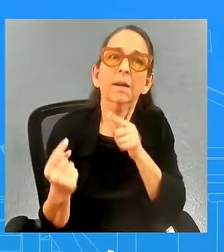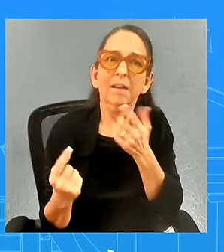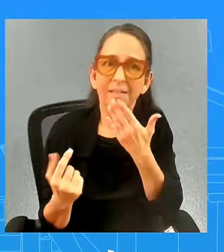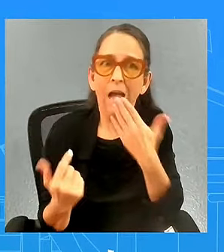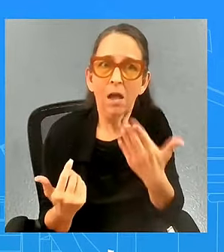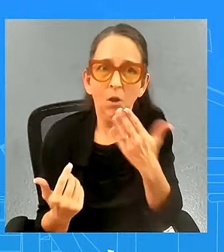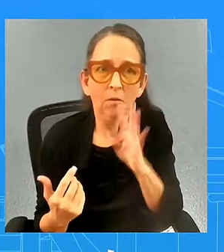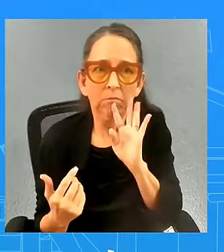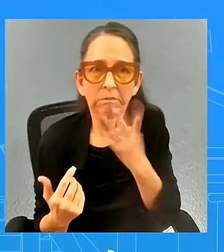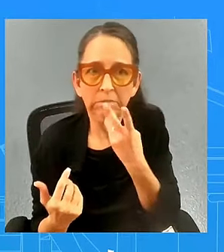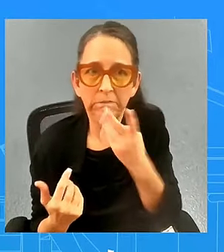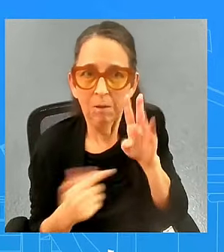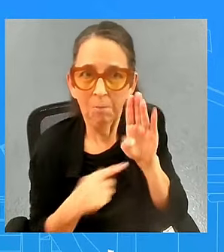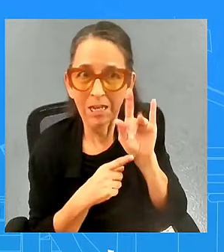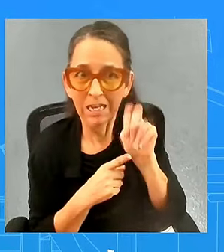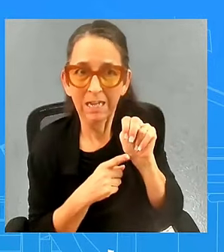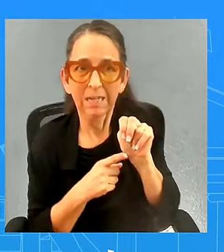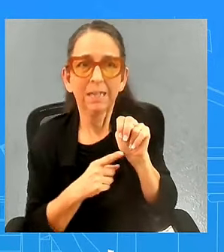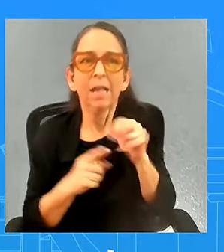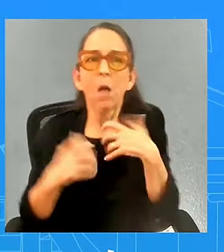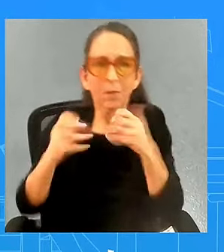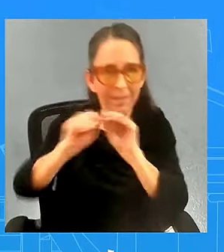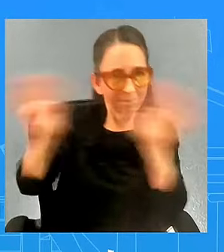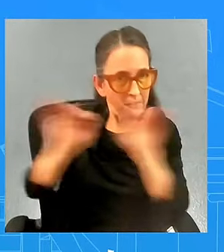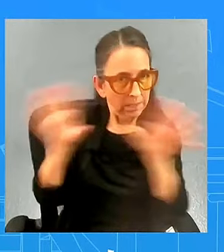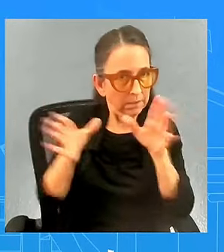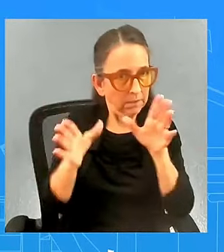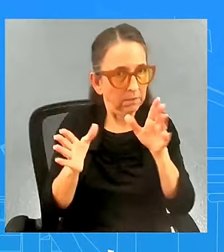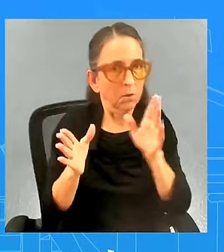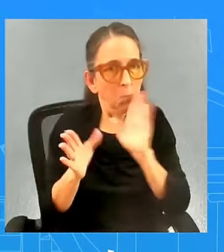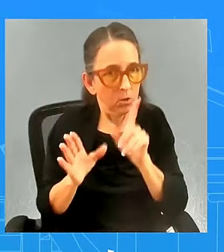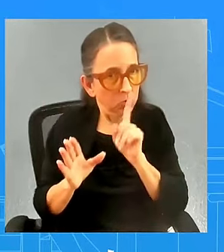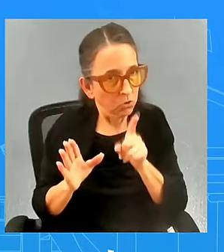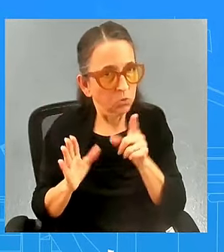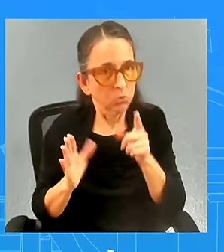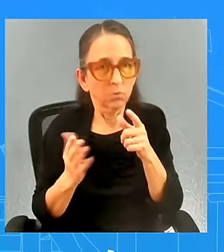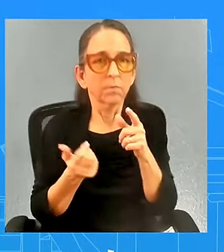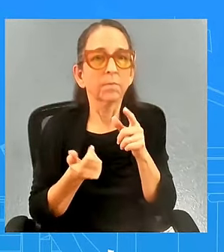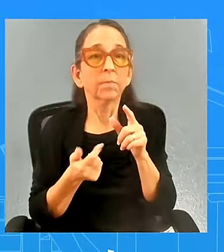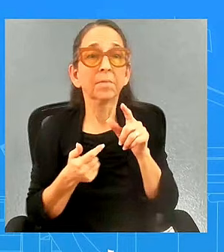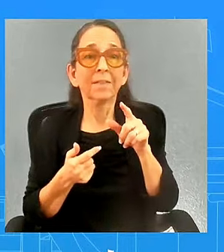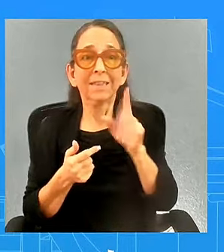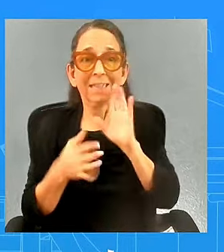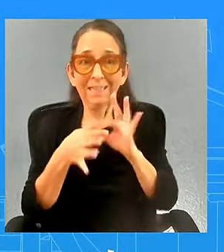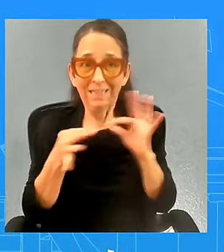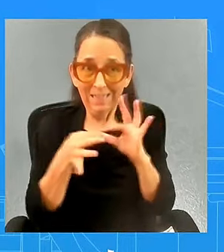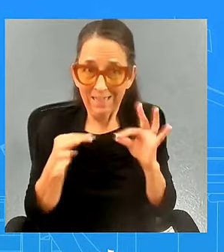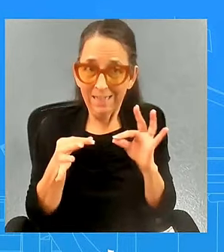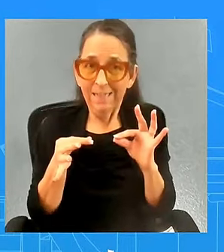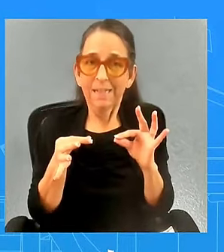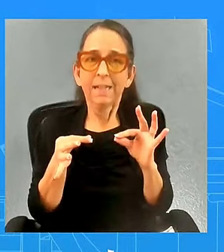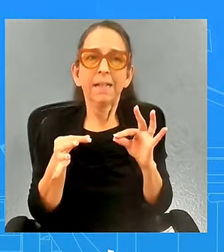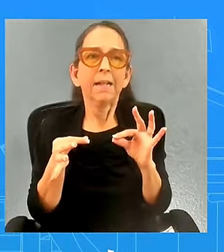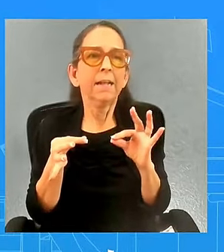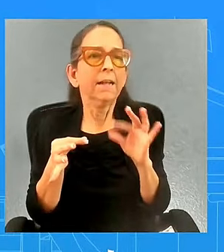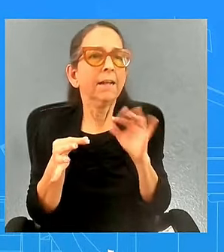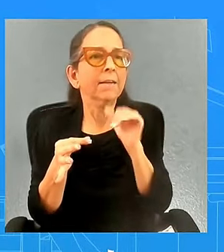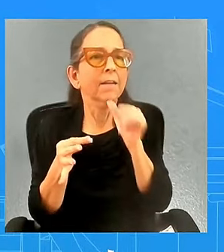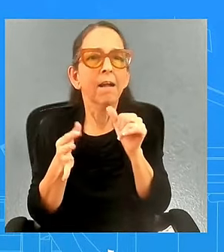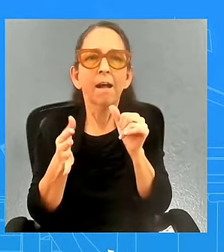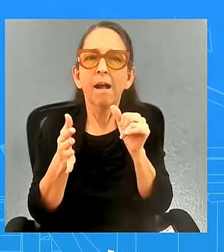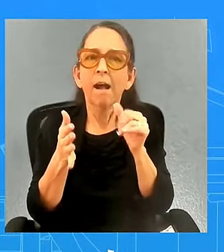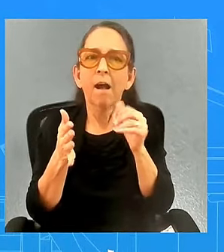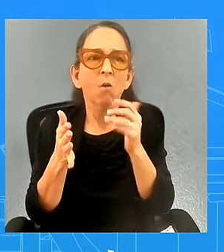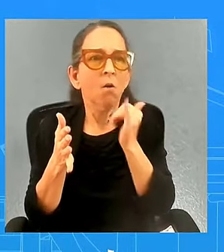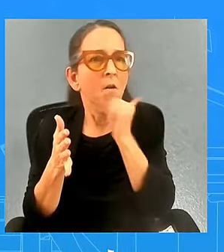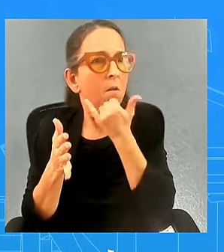what he was trying to do he was wanting to make sure that what he was what what he said was not taken out of context and he clarified that this isn't the first time the white